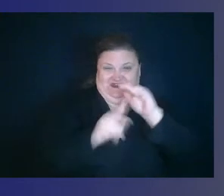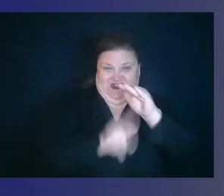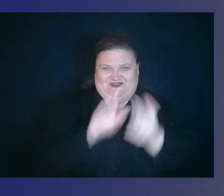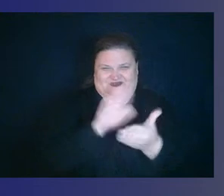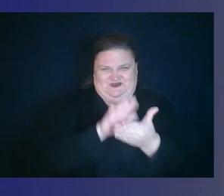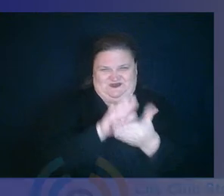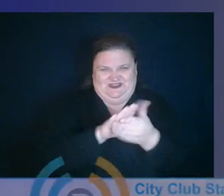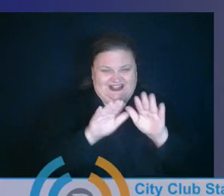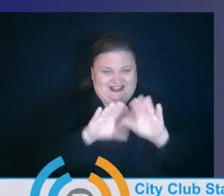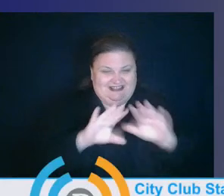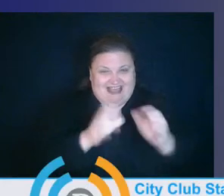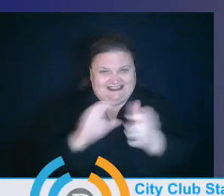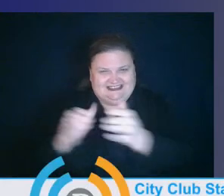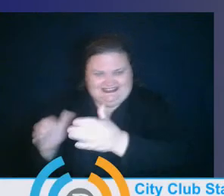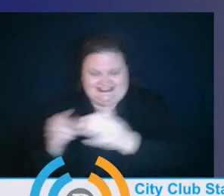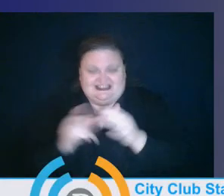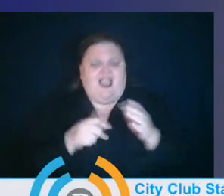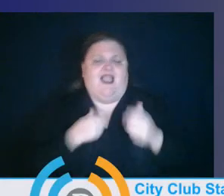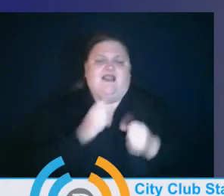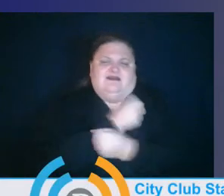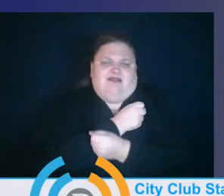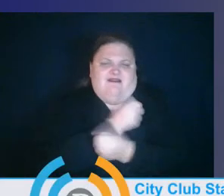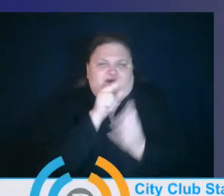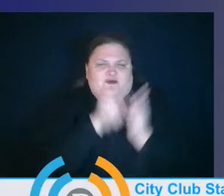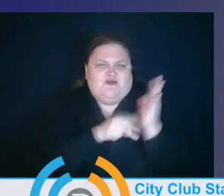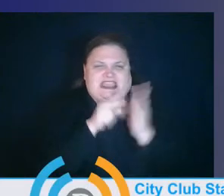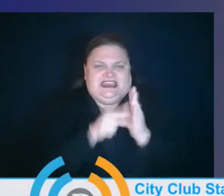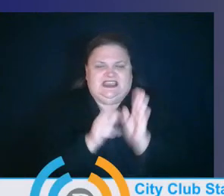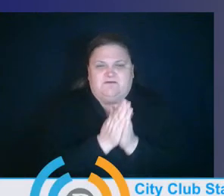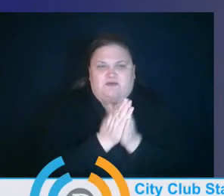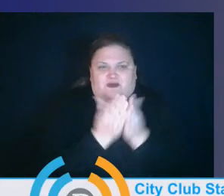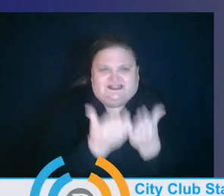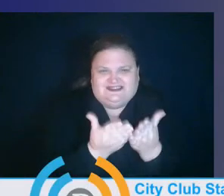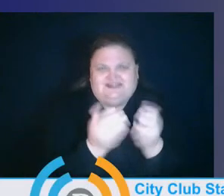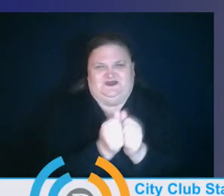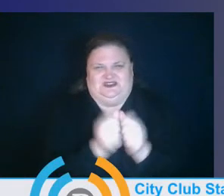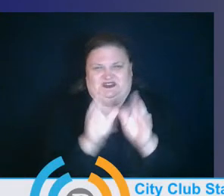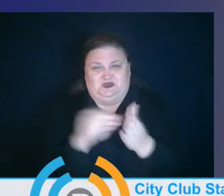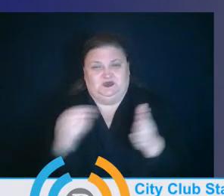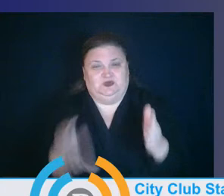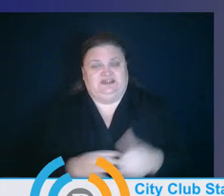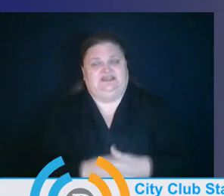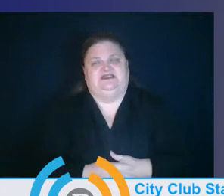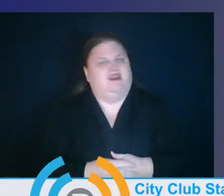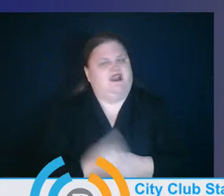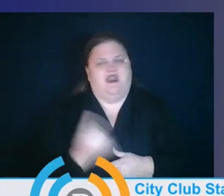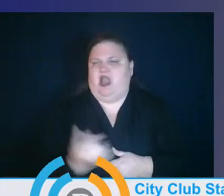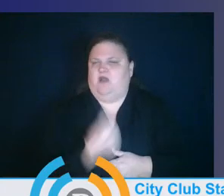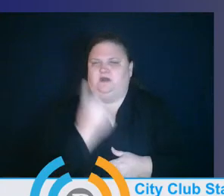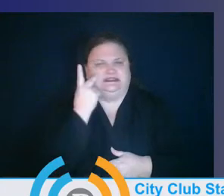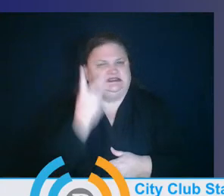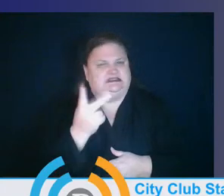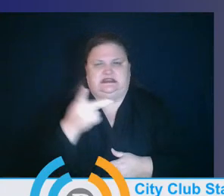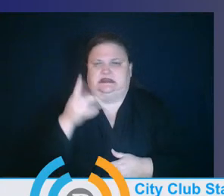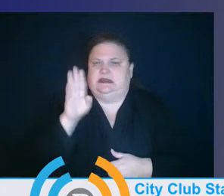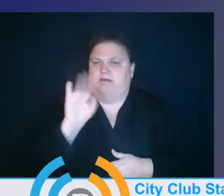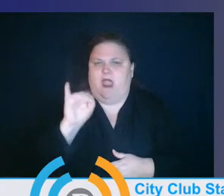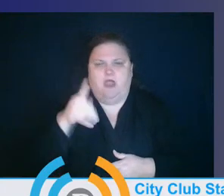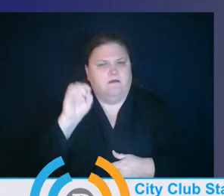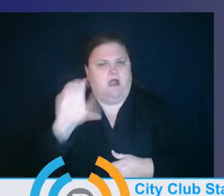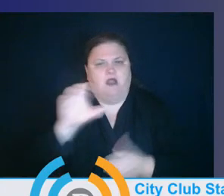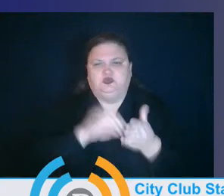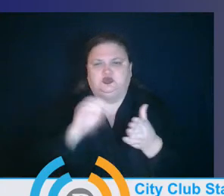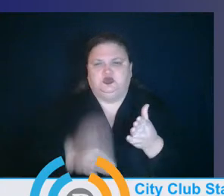reading to our students, I cannot tell you there isn't a time that I've gone and done that where our students of color haven't come to the front of that,